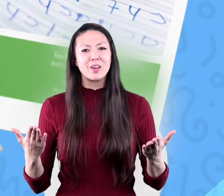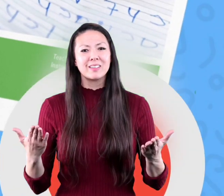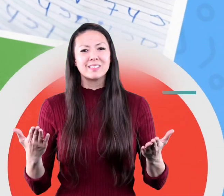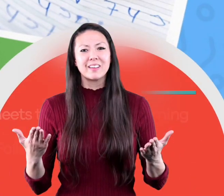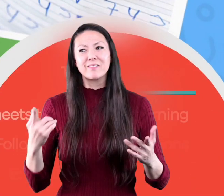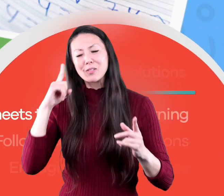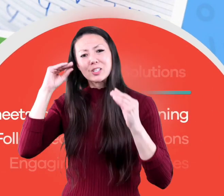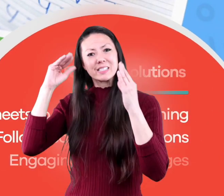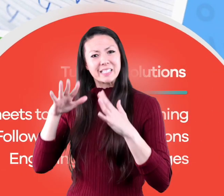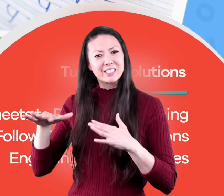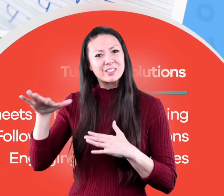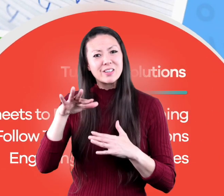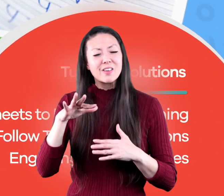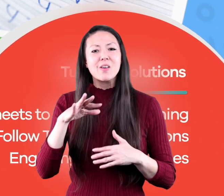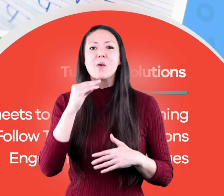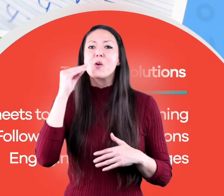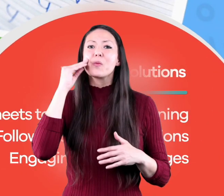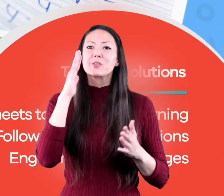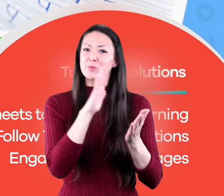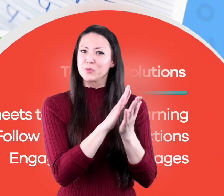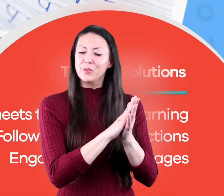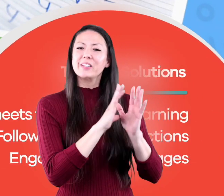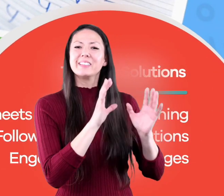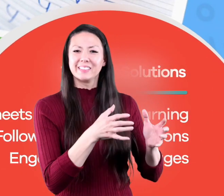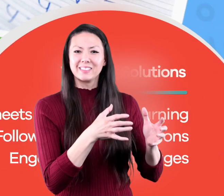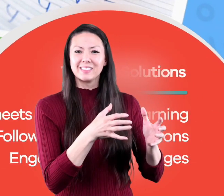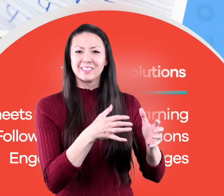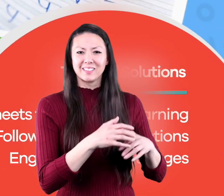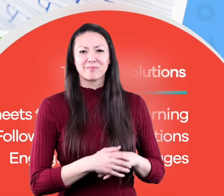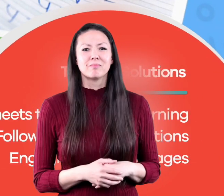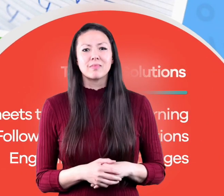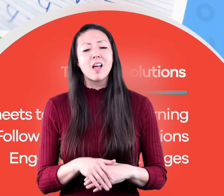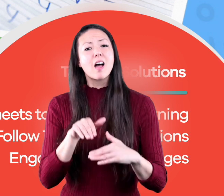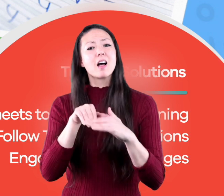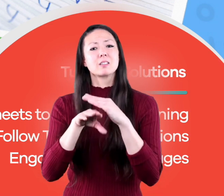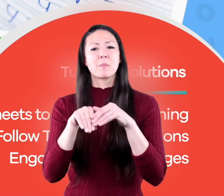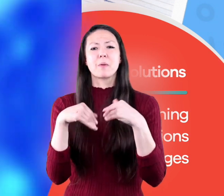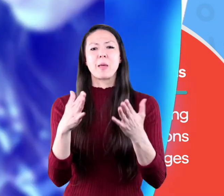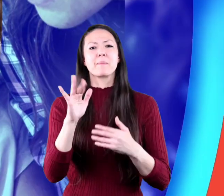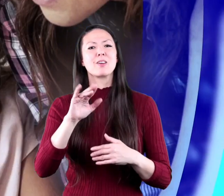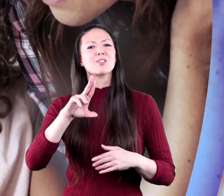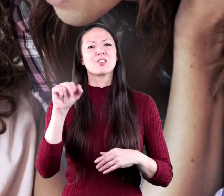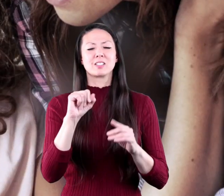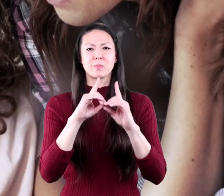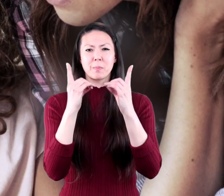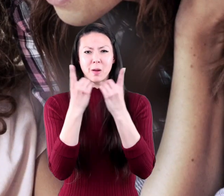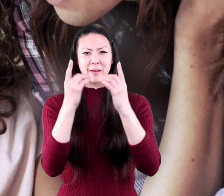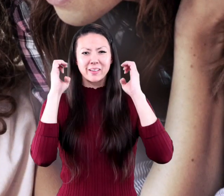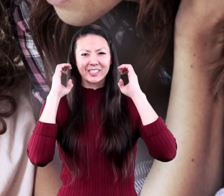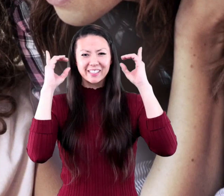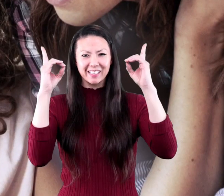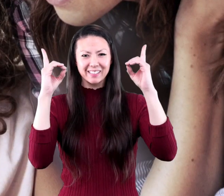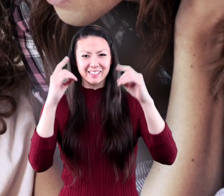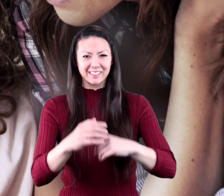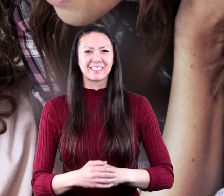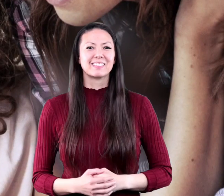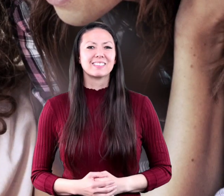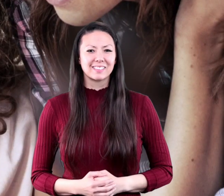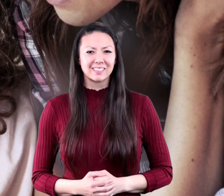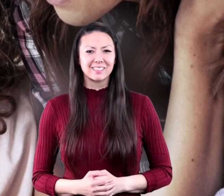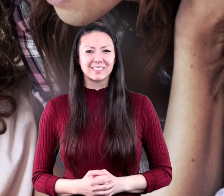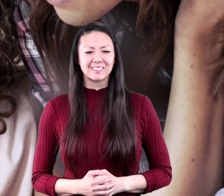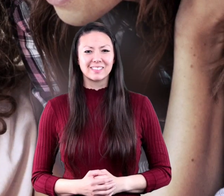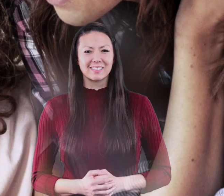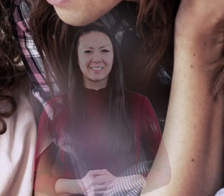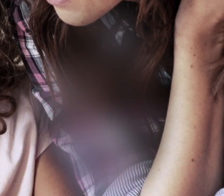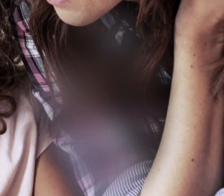and turnkey solutions for teachers and homeschoolers and we'll